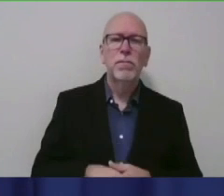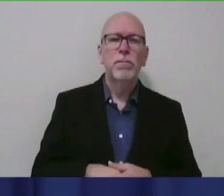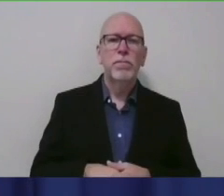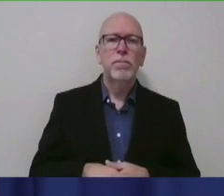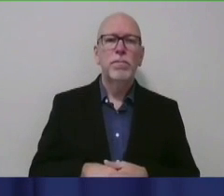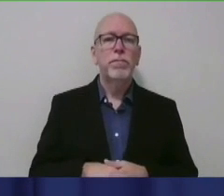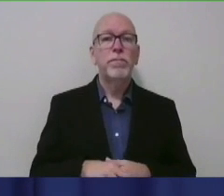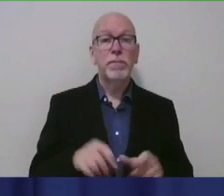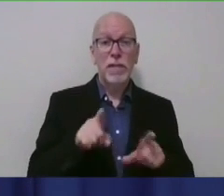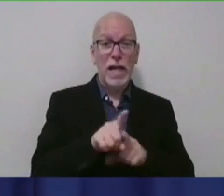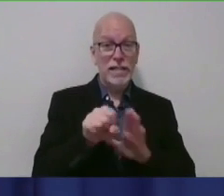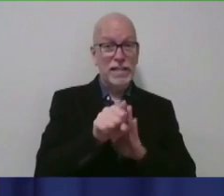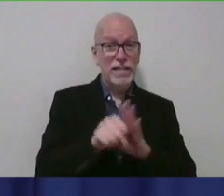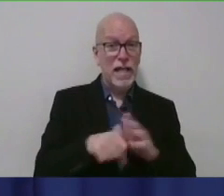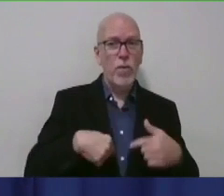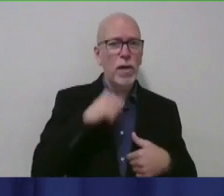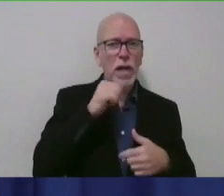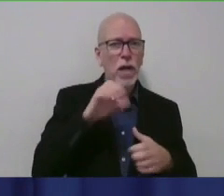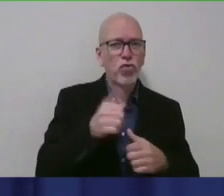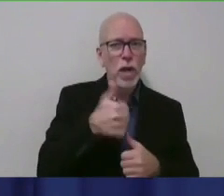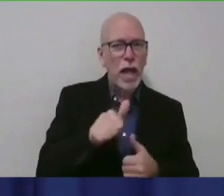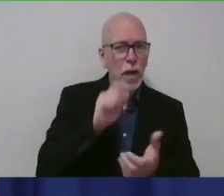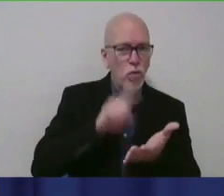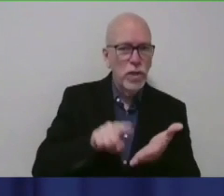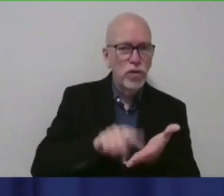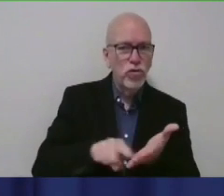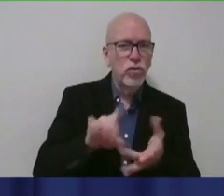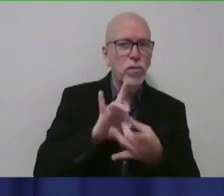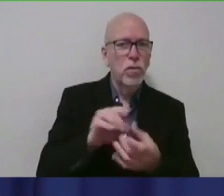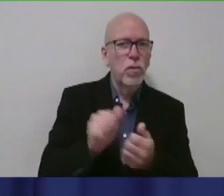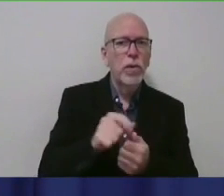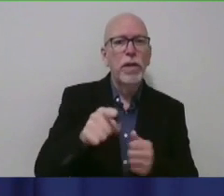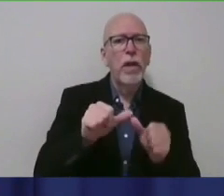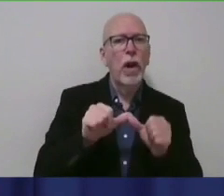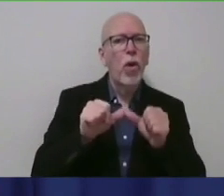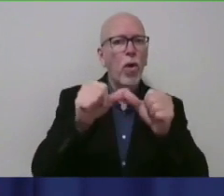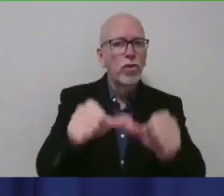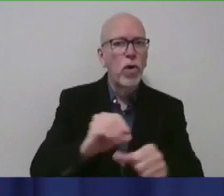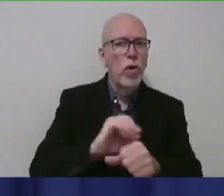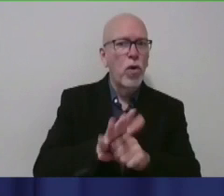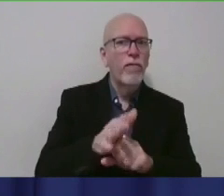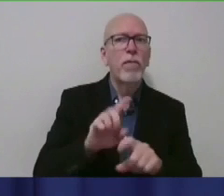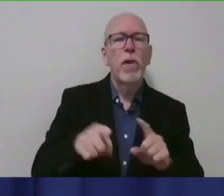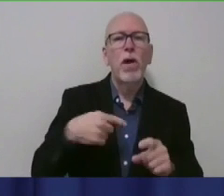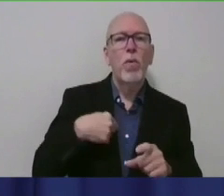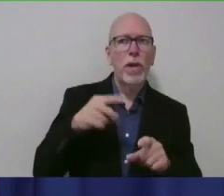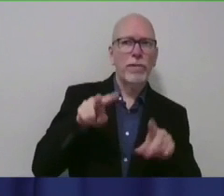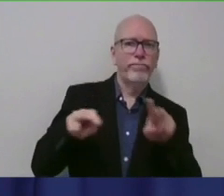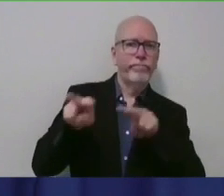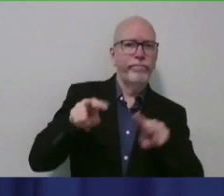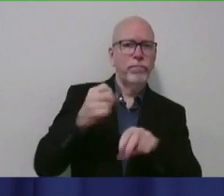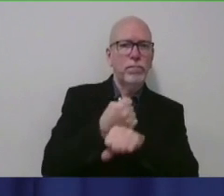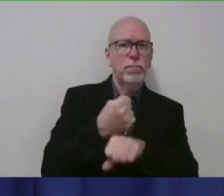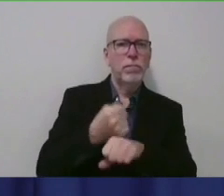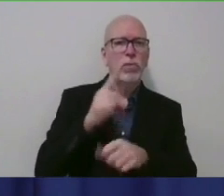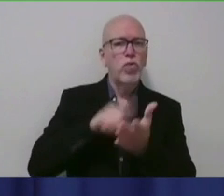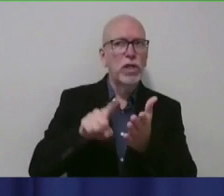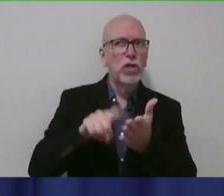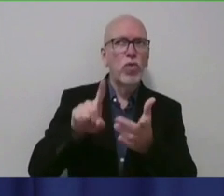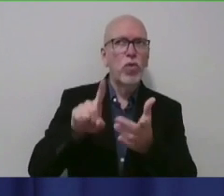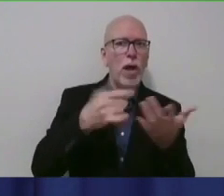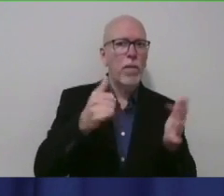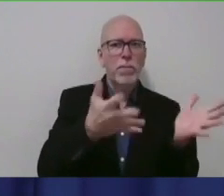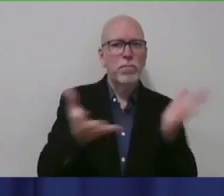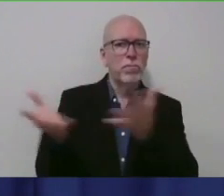specifically doing any research about long COVID, but are monitoring what we're hearing and the data from the research that's going on across the world